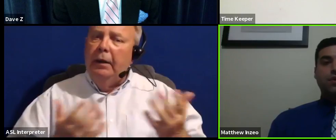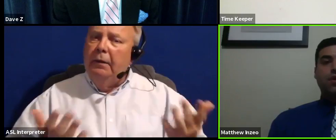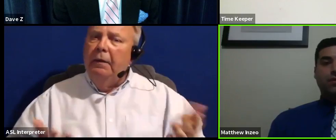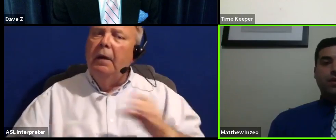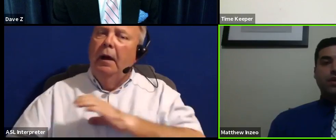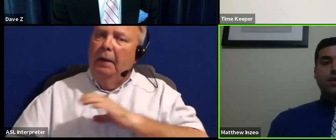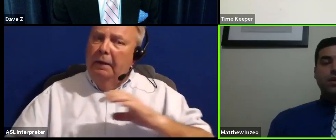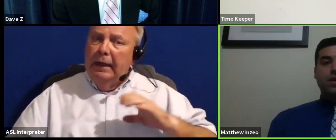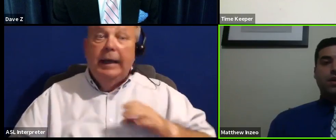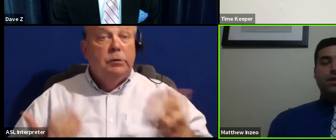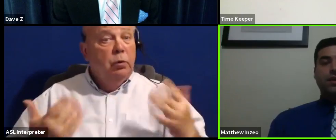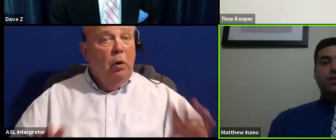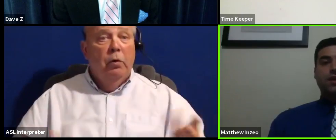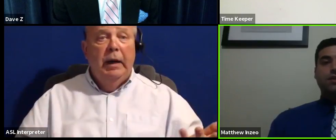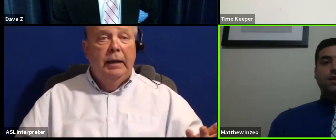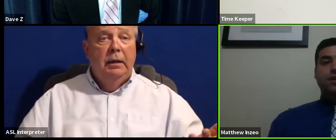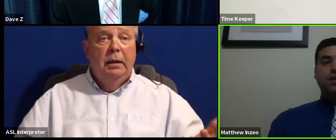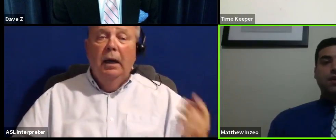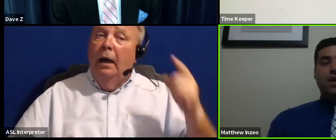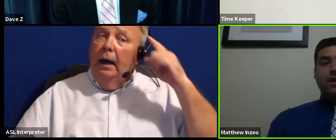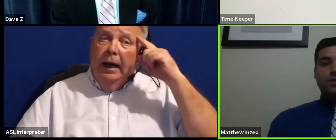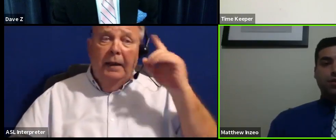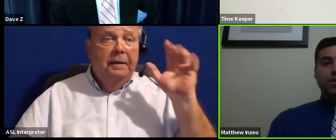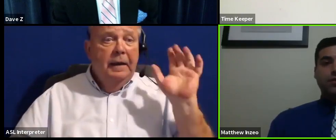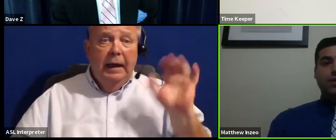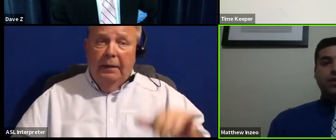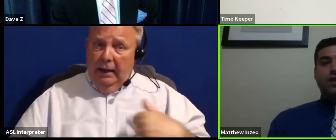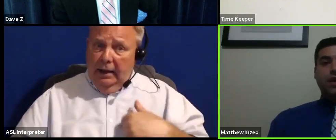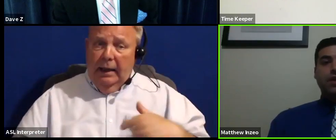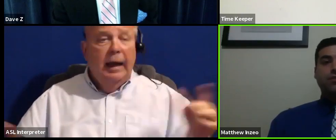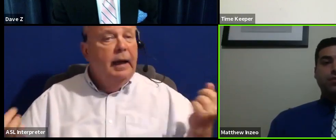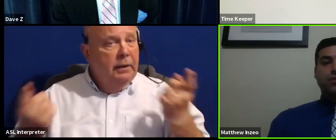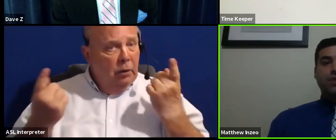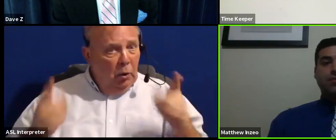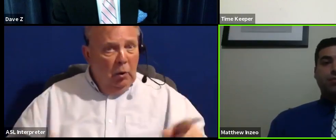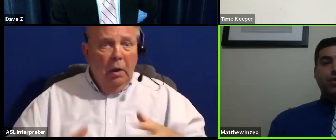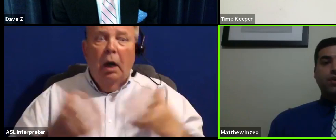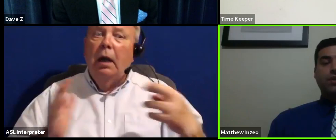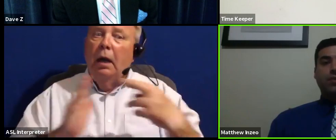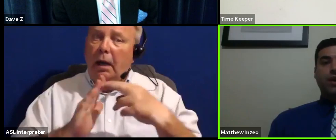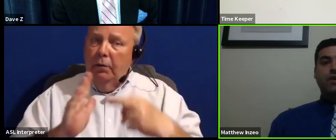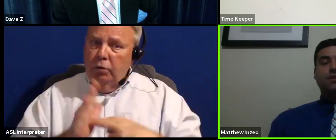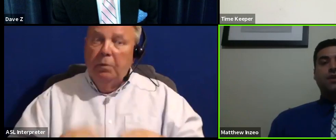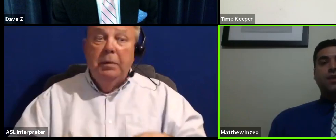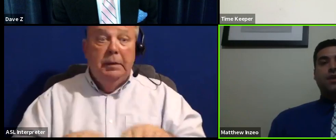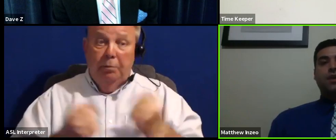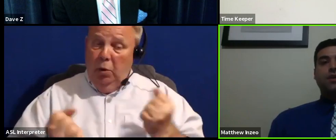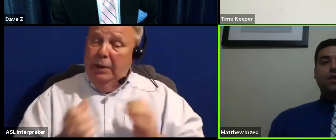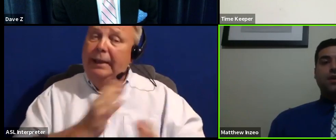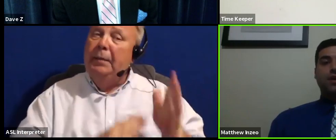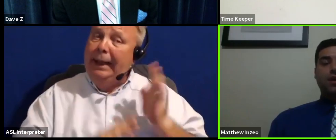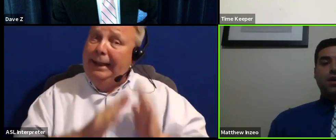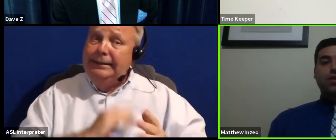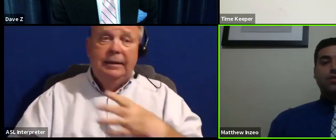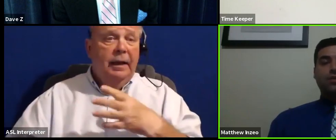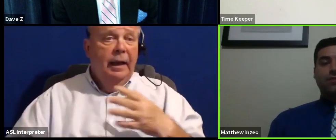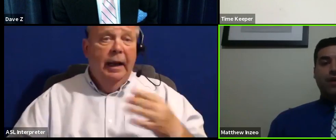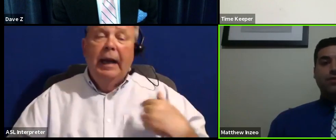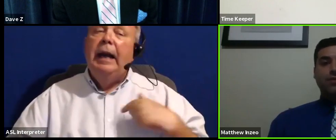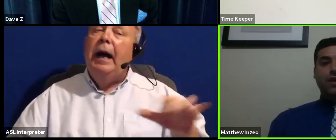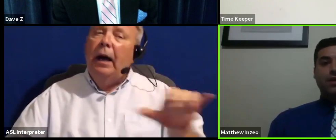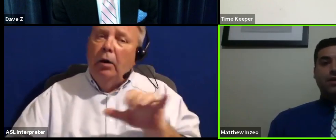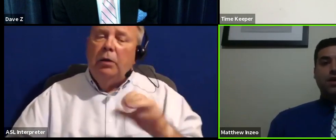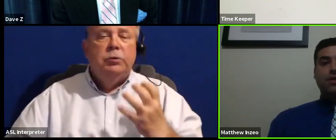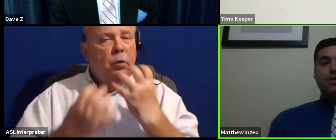council already. And I think that I totally agree that a lot of the rules have been broken in the past. And I also